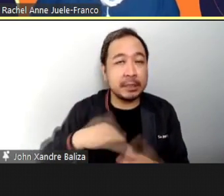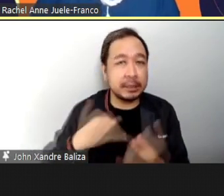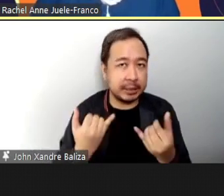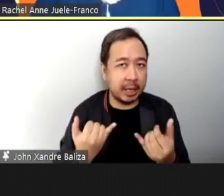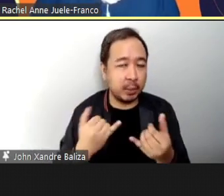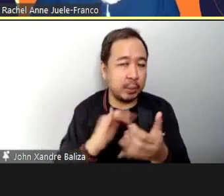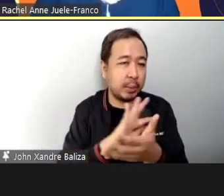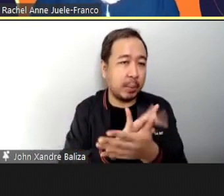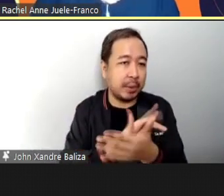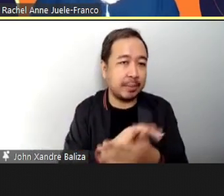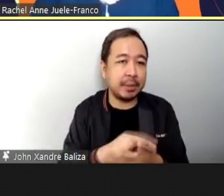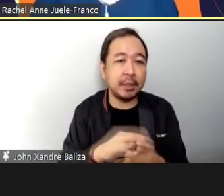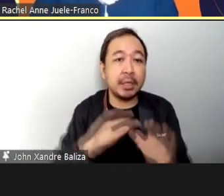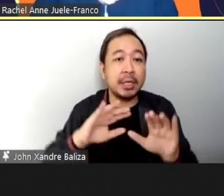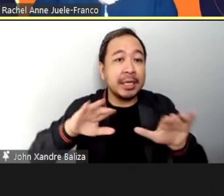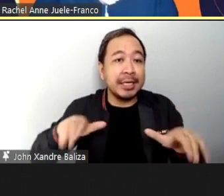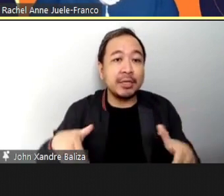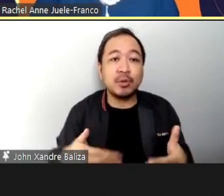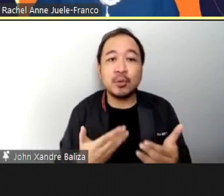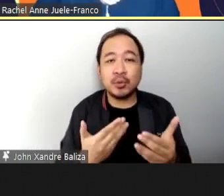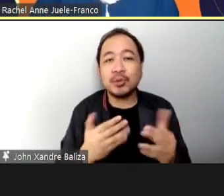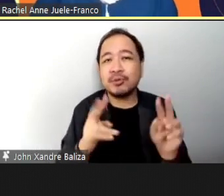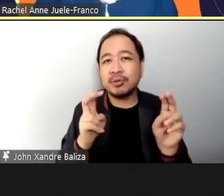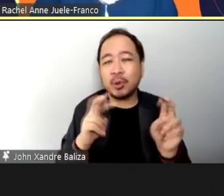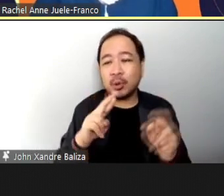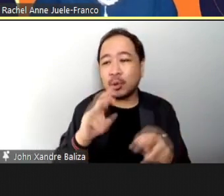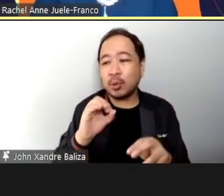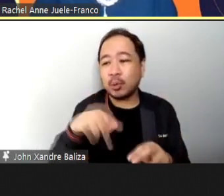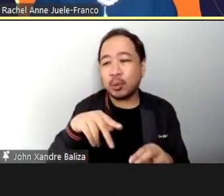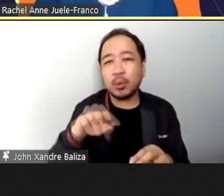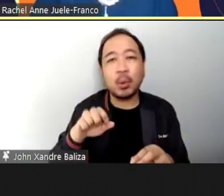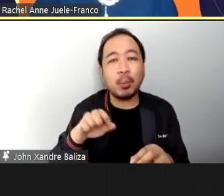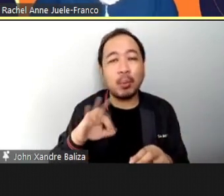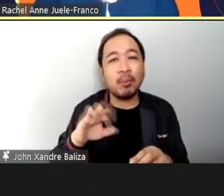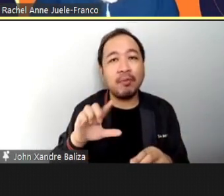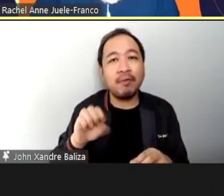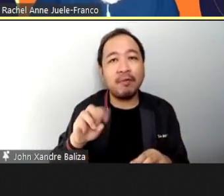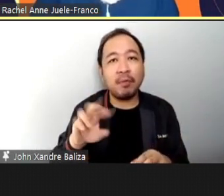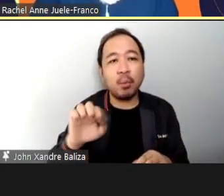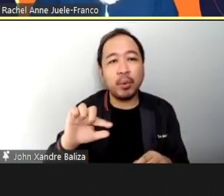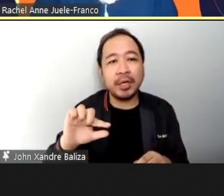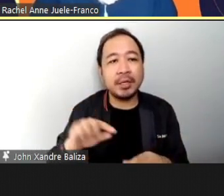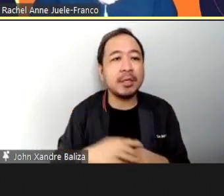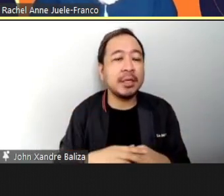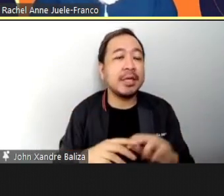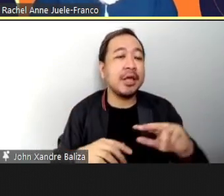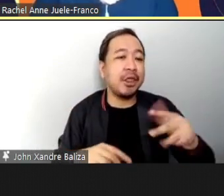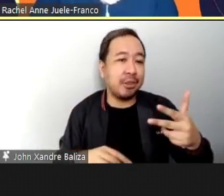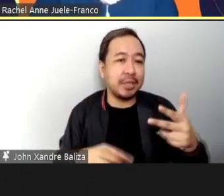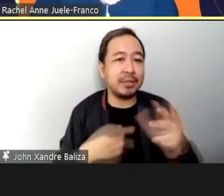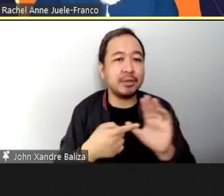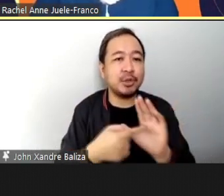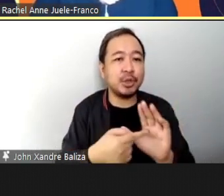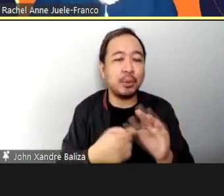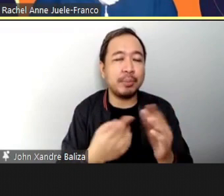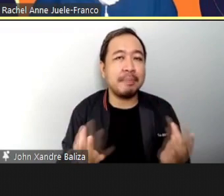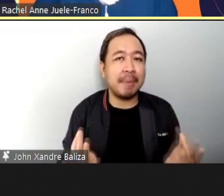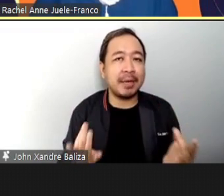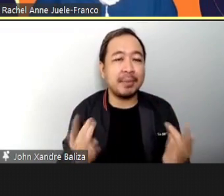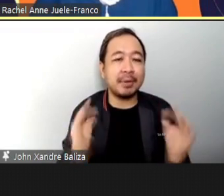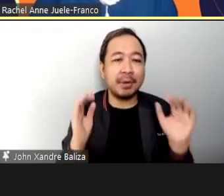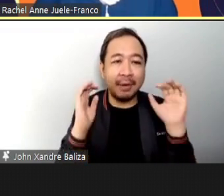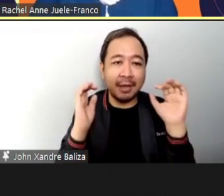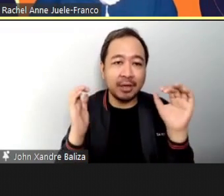flowing And to demonstrate meditations and exercises Which can help cope with pandemic fatigue